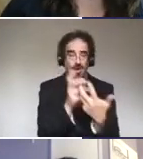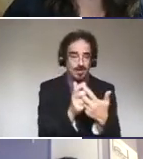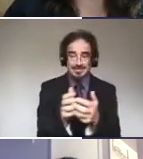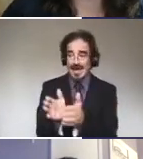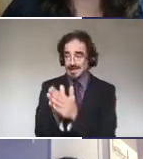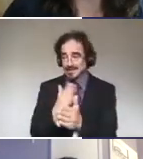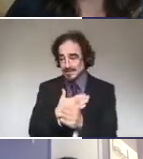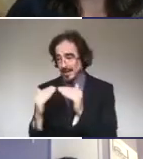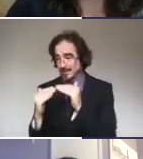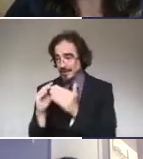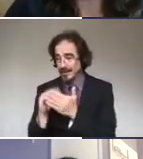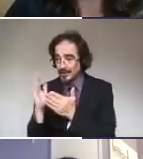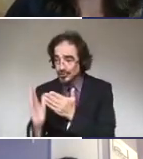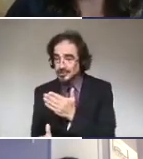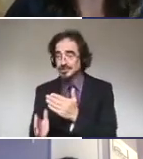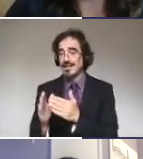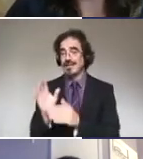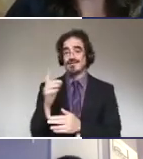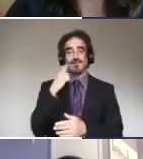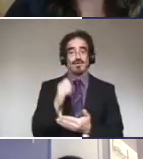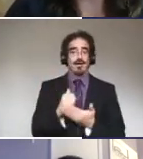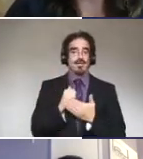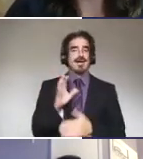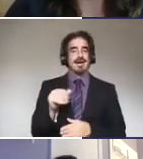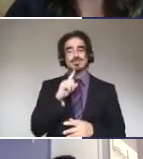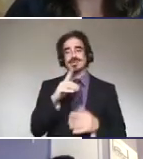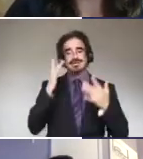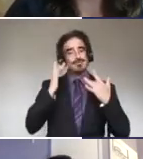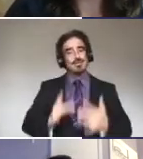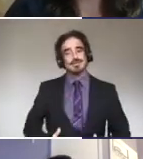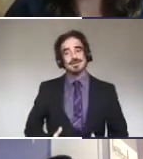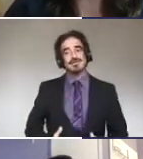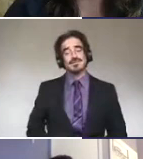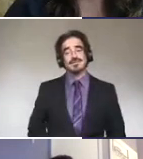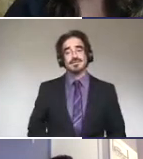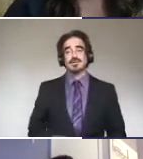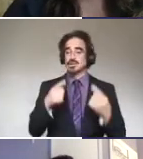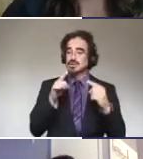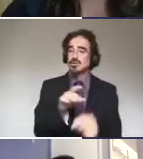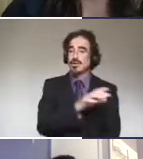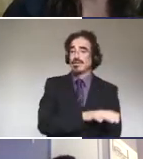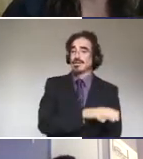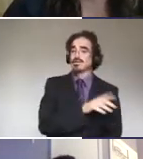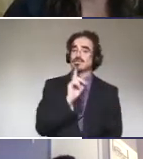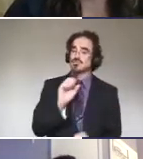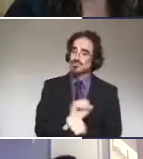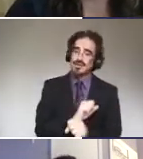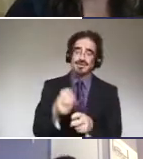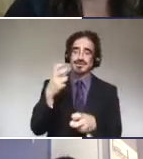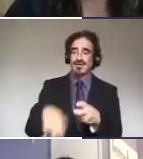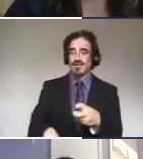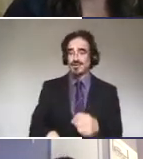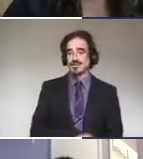help. And that was a depressive episode sometimes during my clinicals. It was hard. But